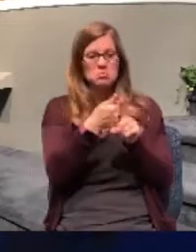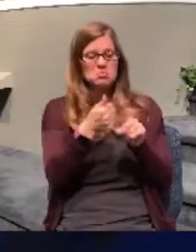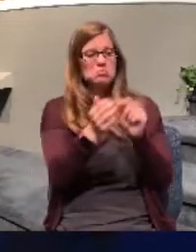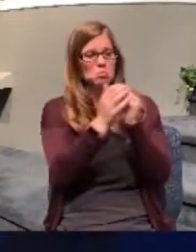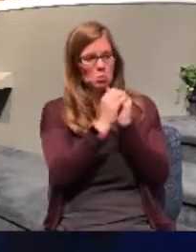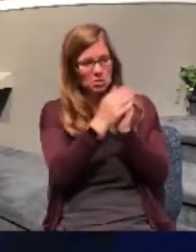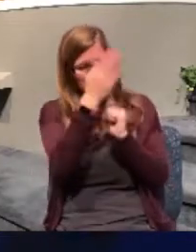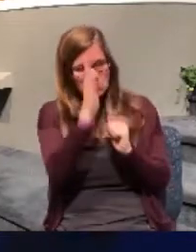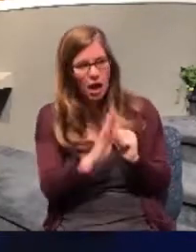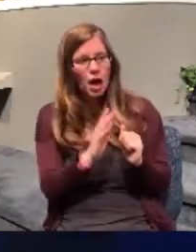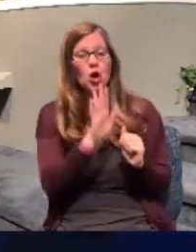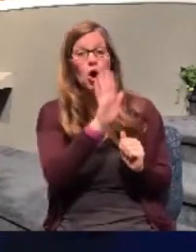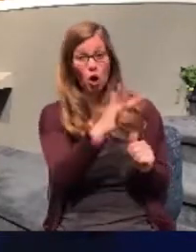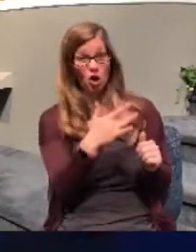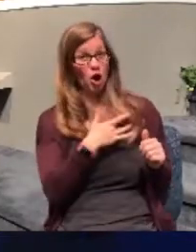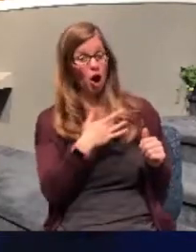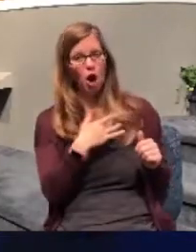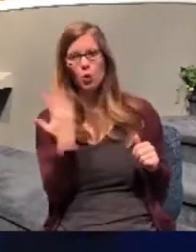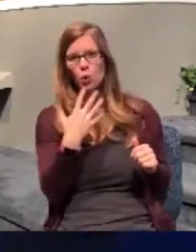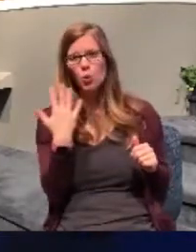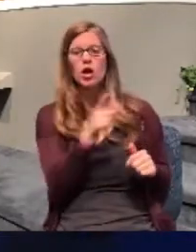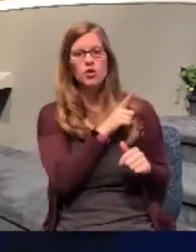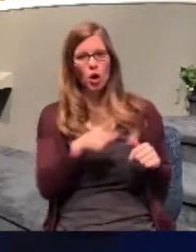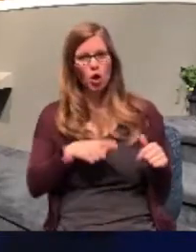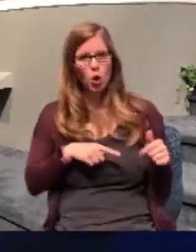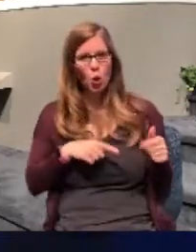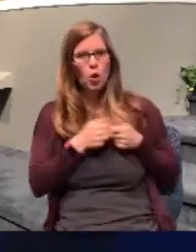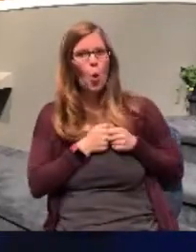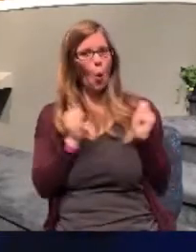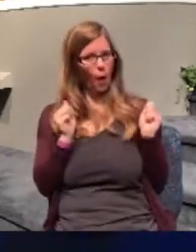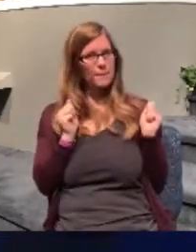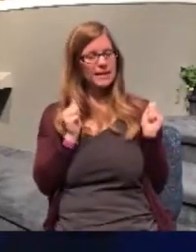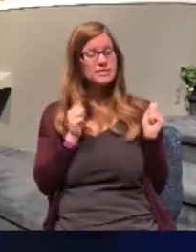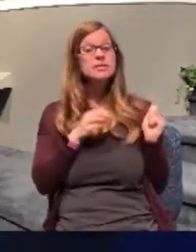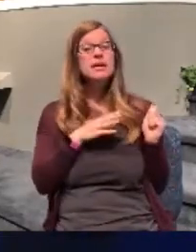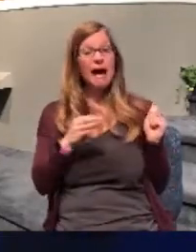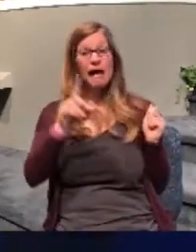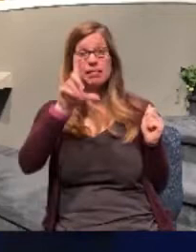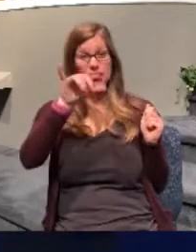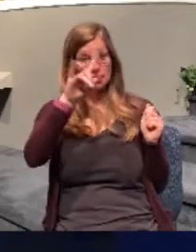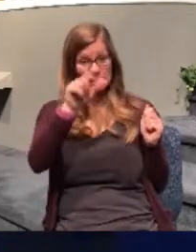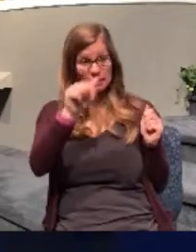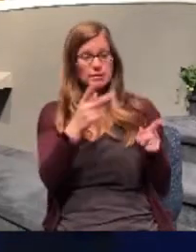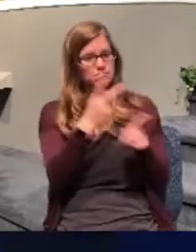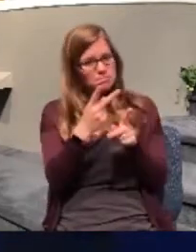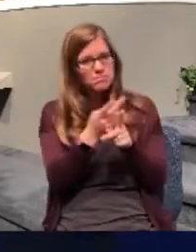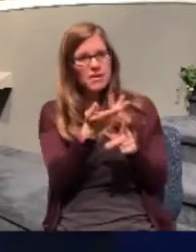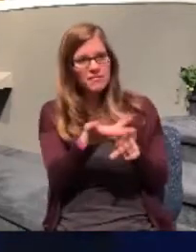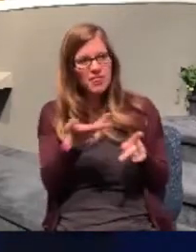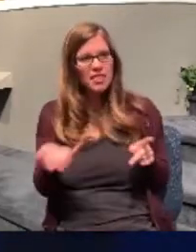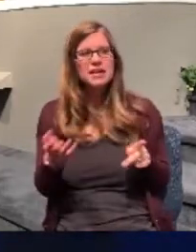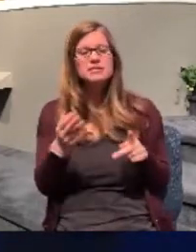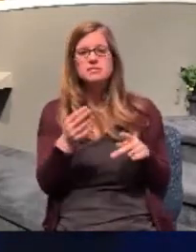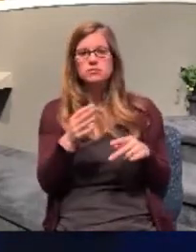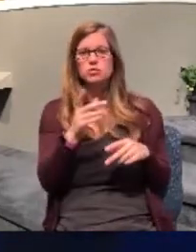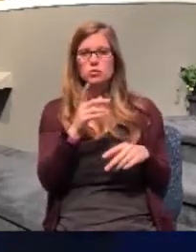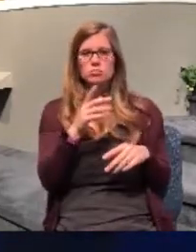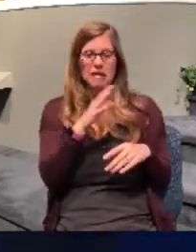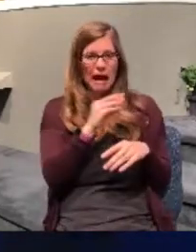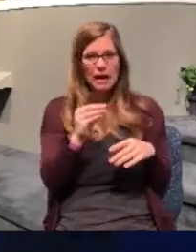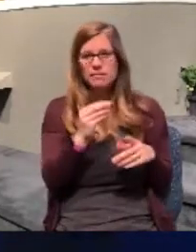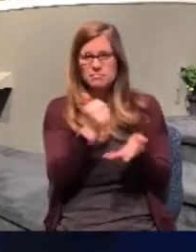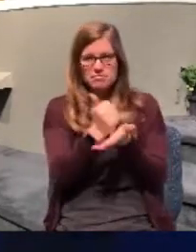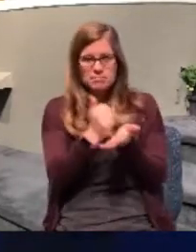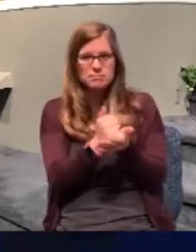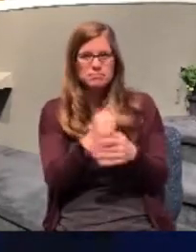us, whose heart the Lord opened and she attended unto the things which were spoken of Paul. Now,